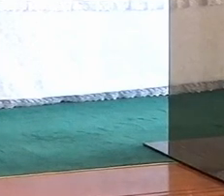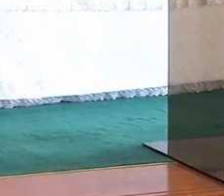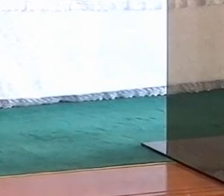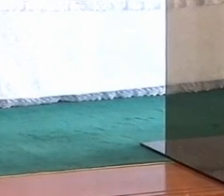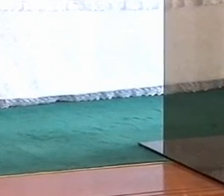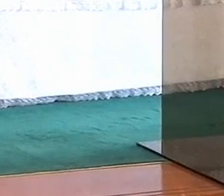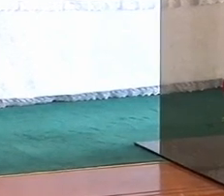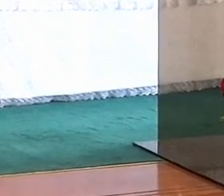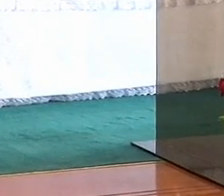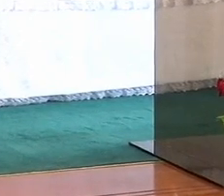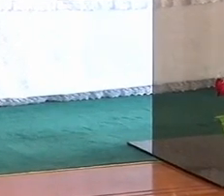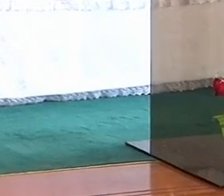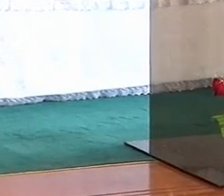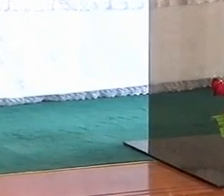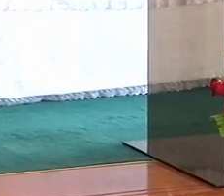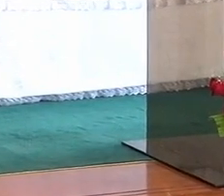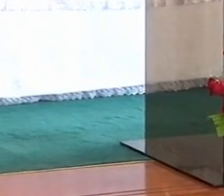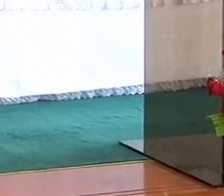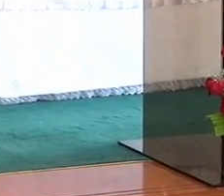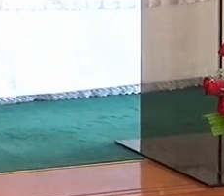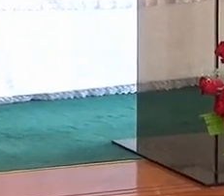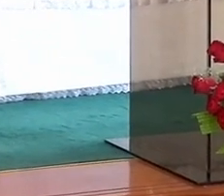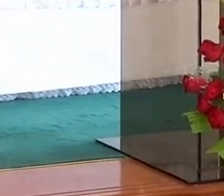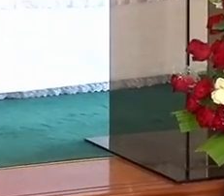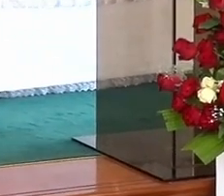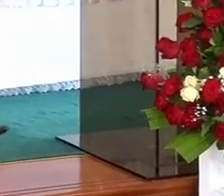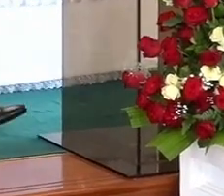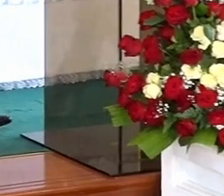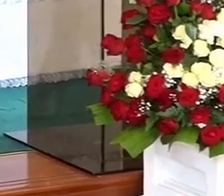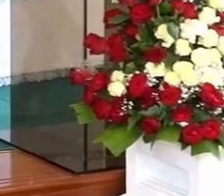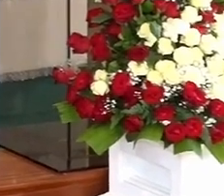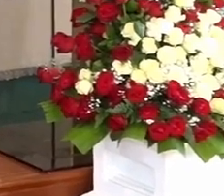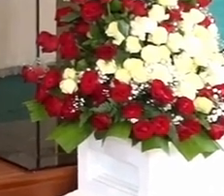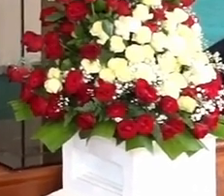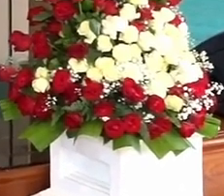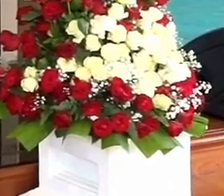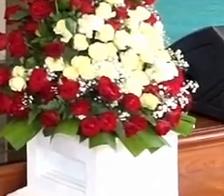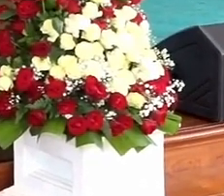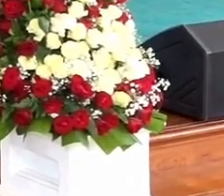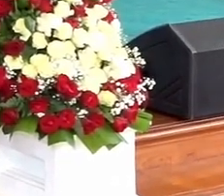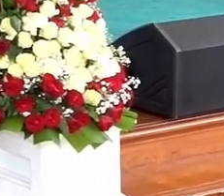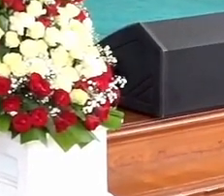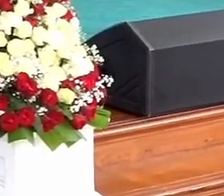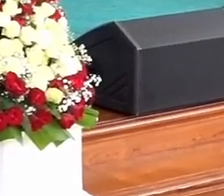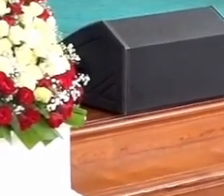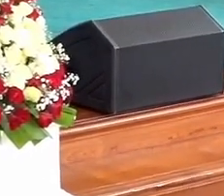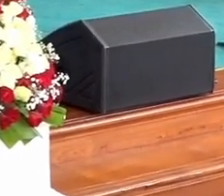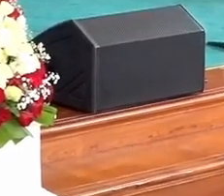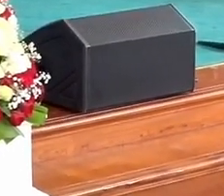You see, Judas always wore the garment of a thief.